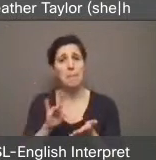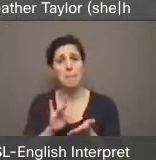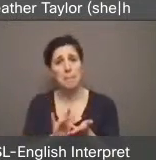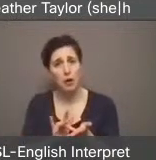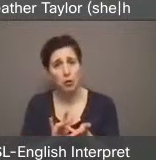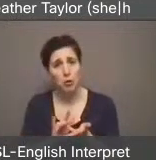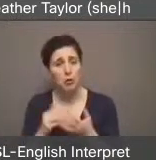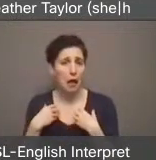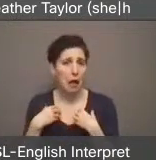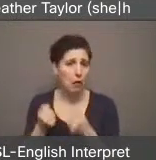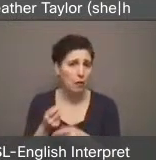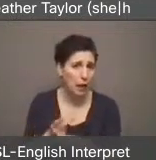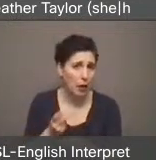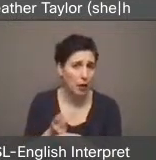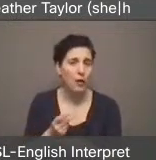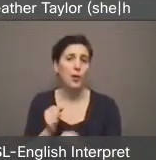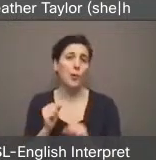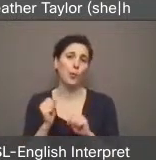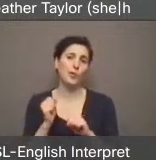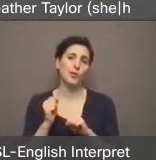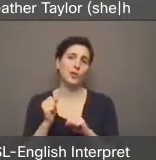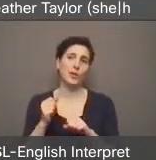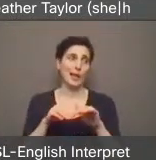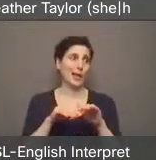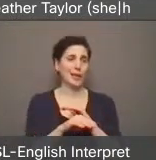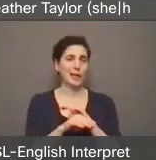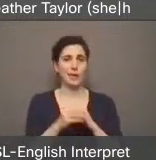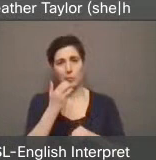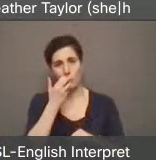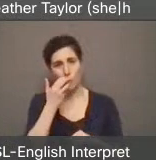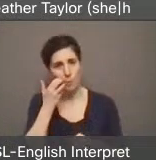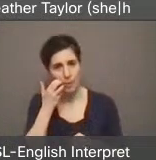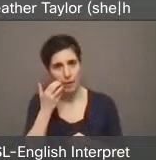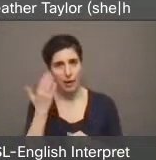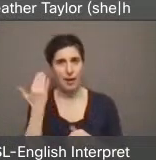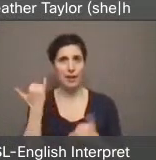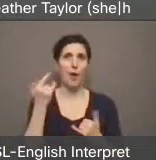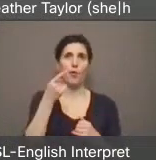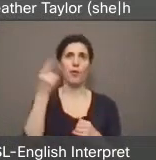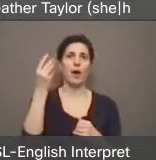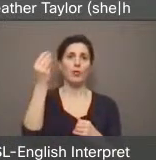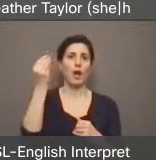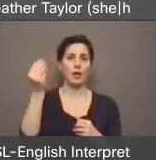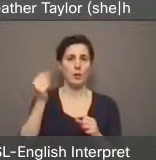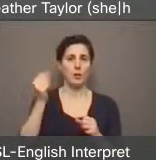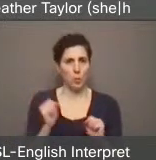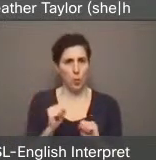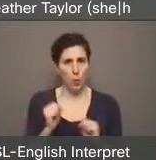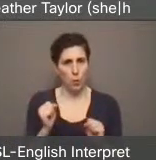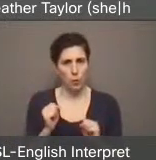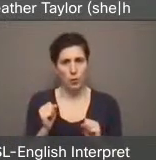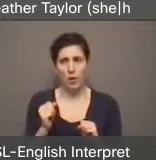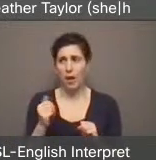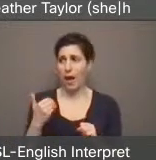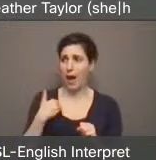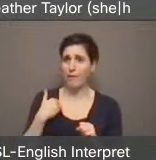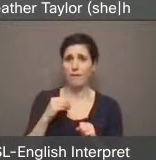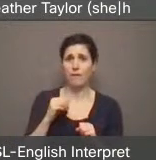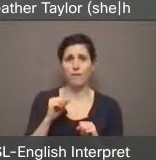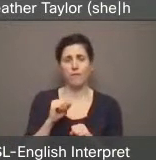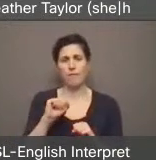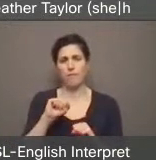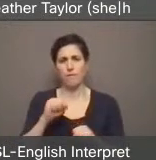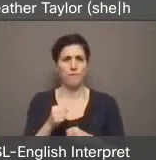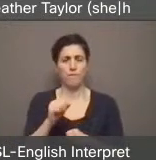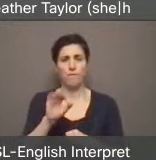In the winter warmth. know that during this cold stretch right now that the number of people with frostbite has gone way up. And so